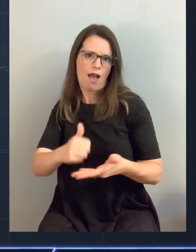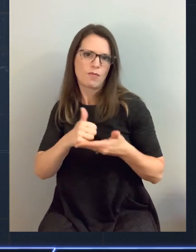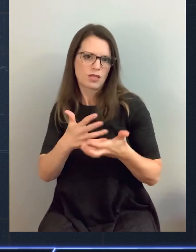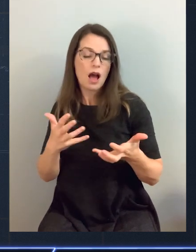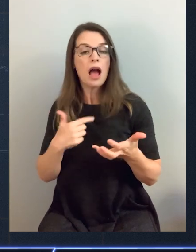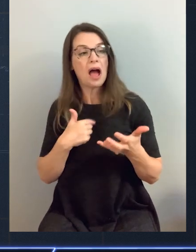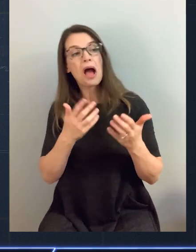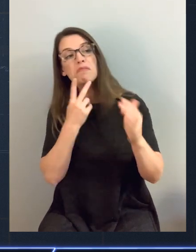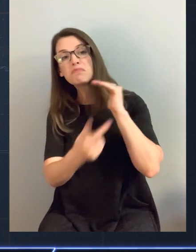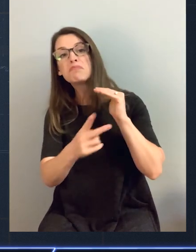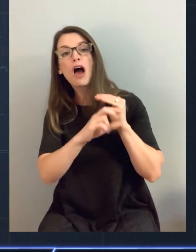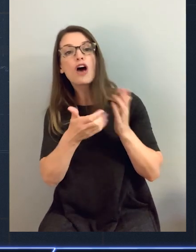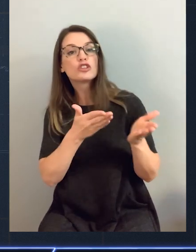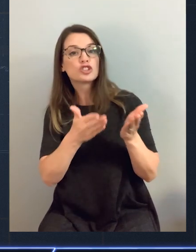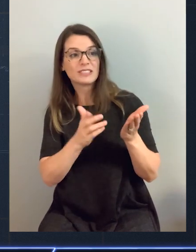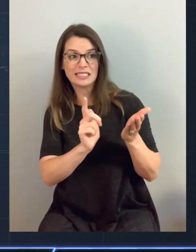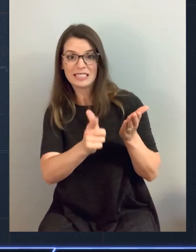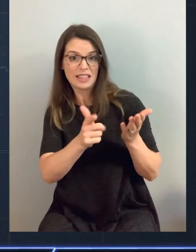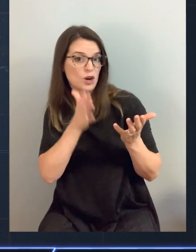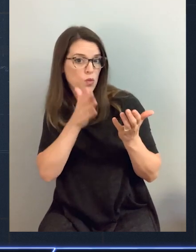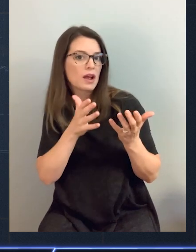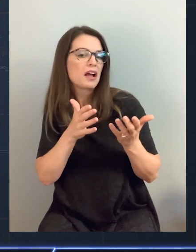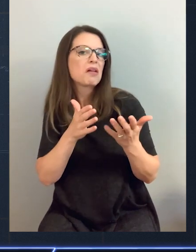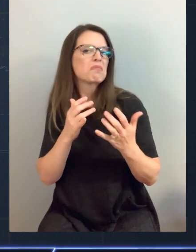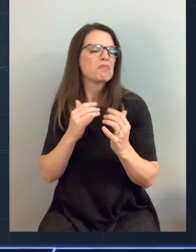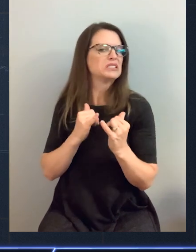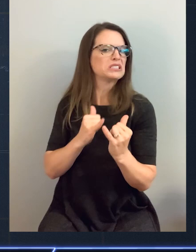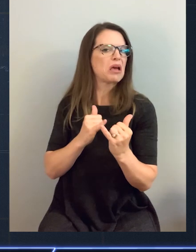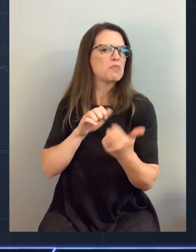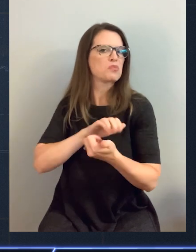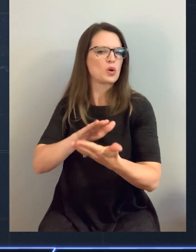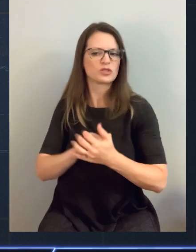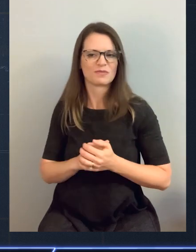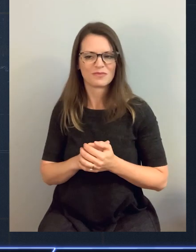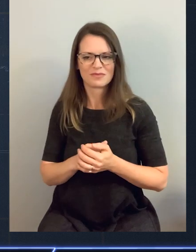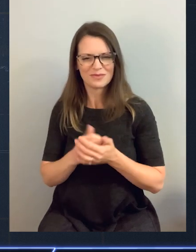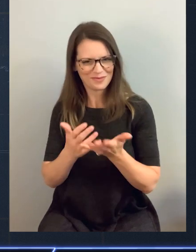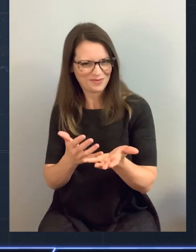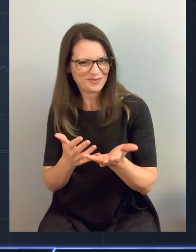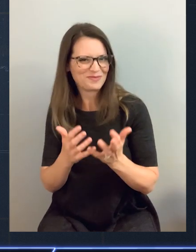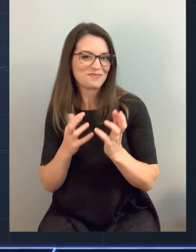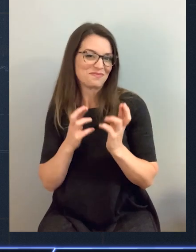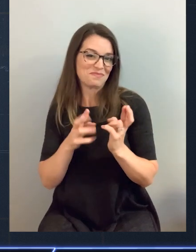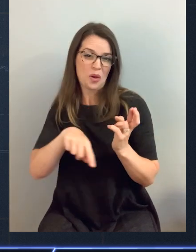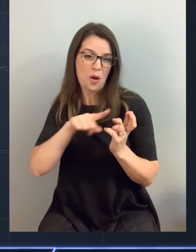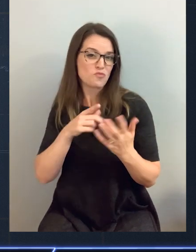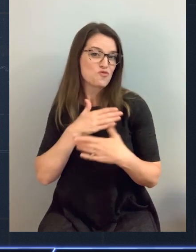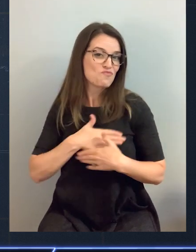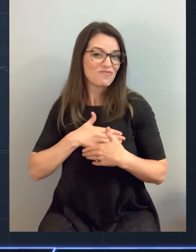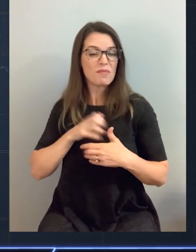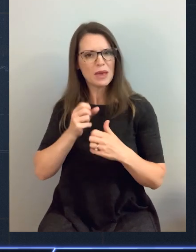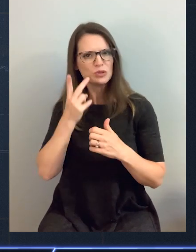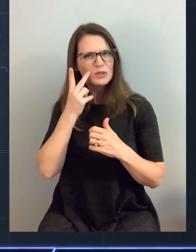public roadmap model has worked really well for us. I expect other services will adapt it over time. And with that, I hope you enjoyed just